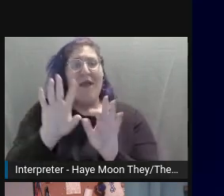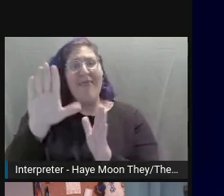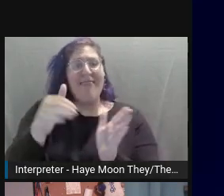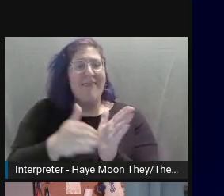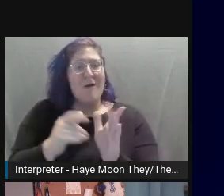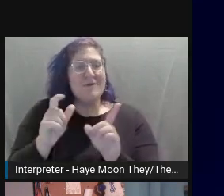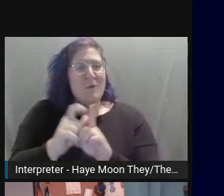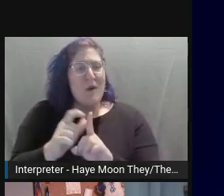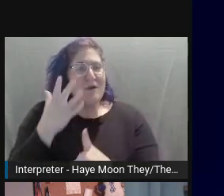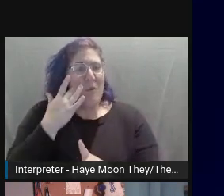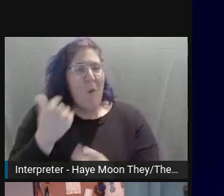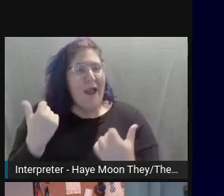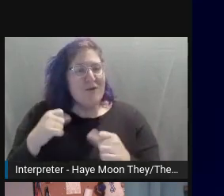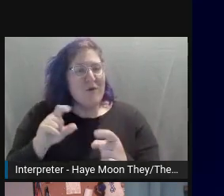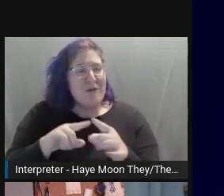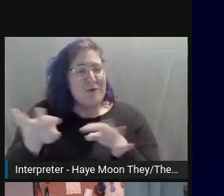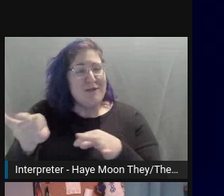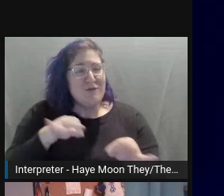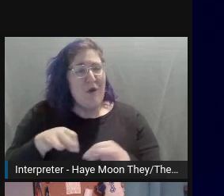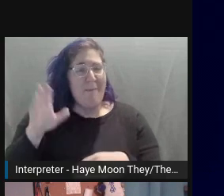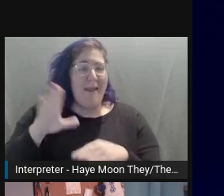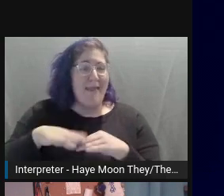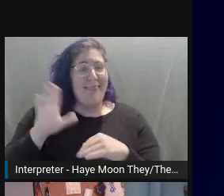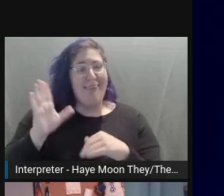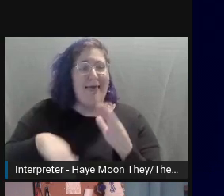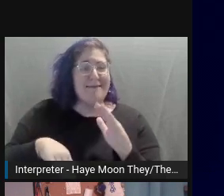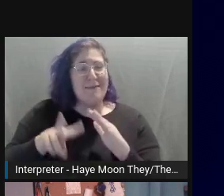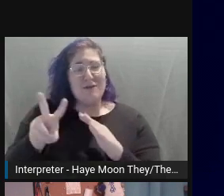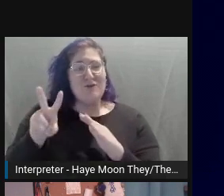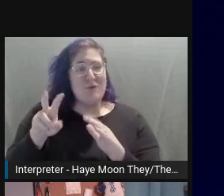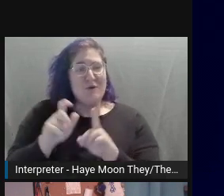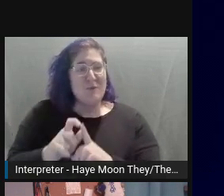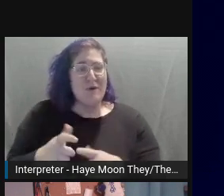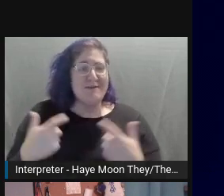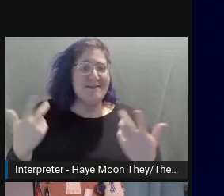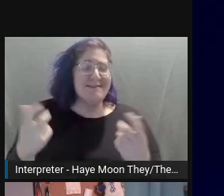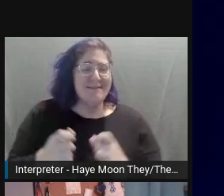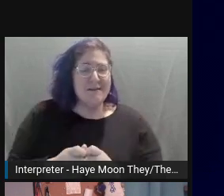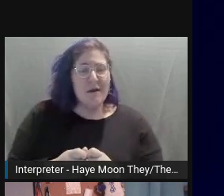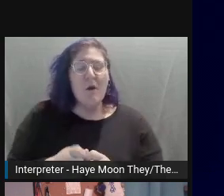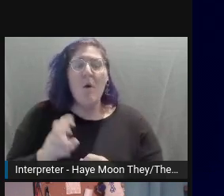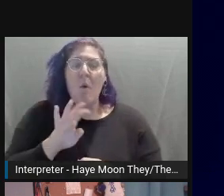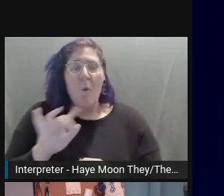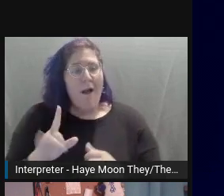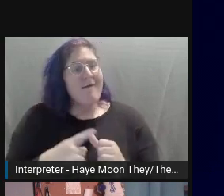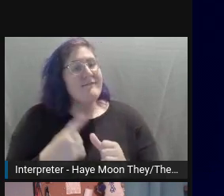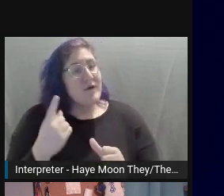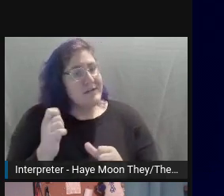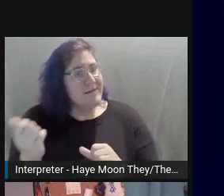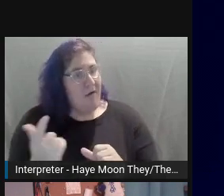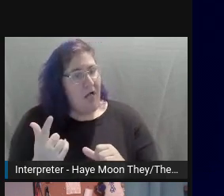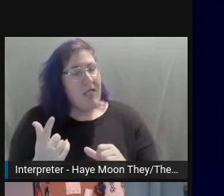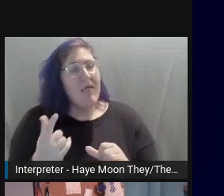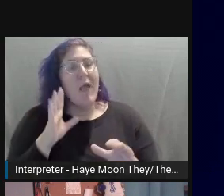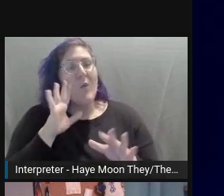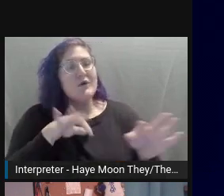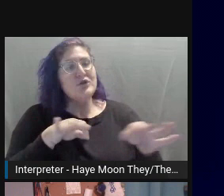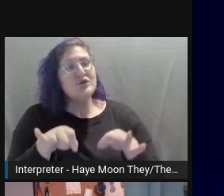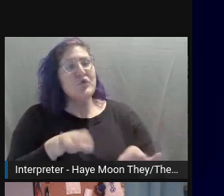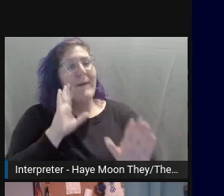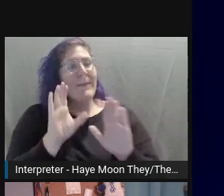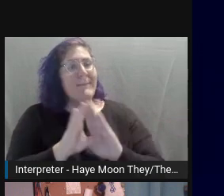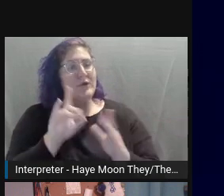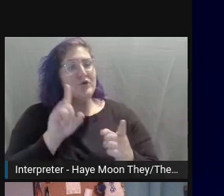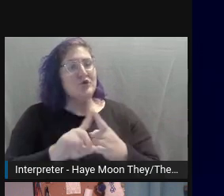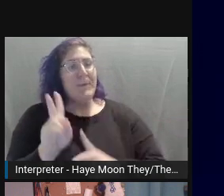200 characters? First and foremost, alt text describes an image to screen reader users. While we are going